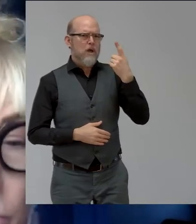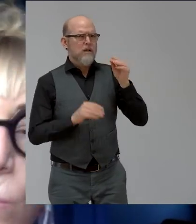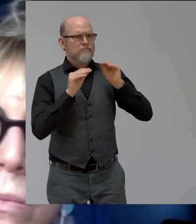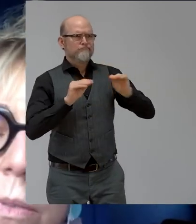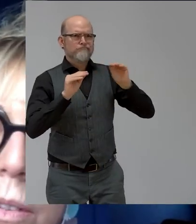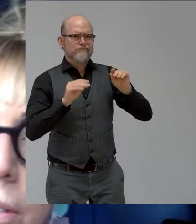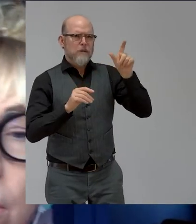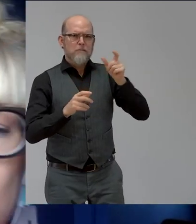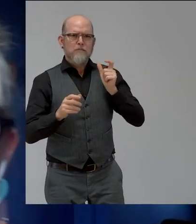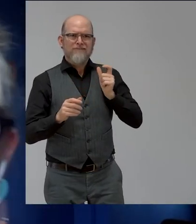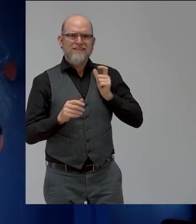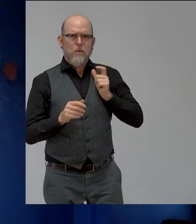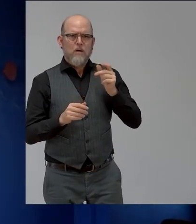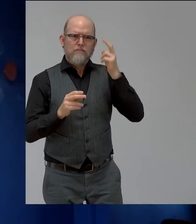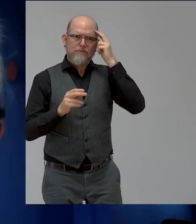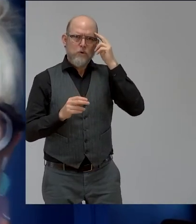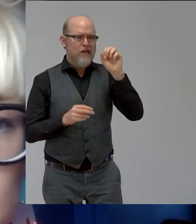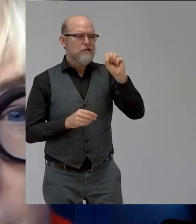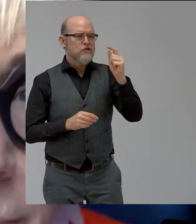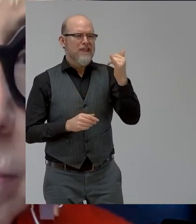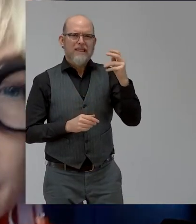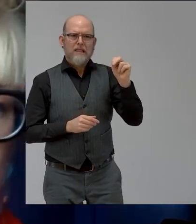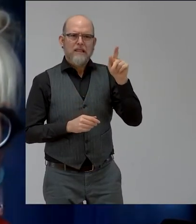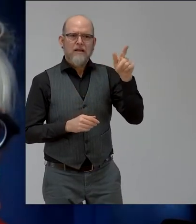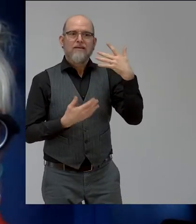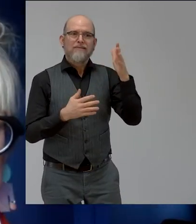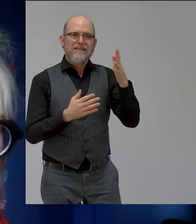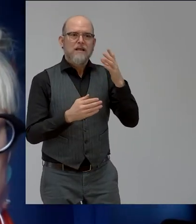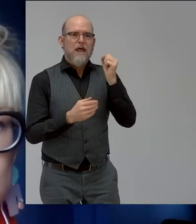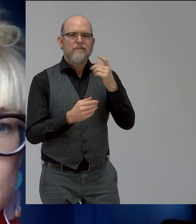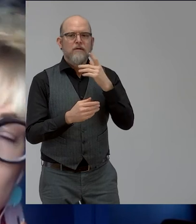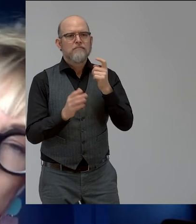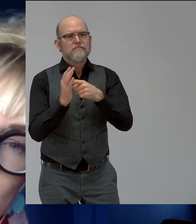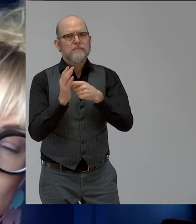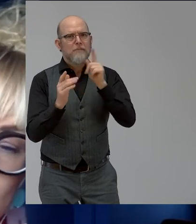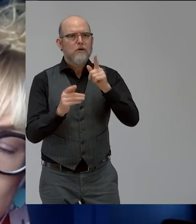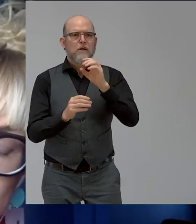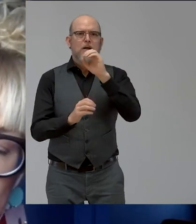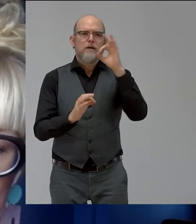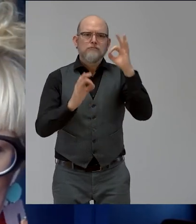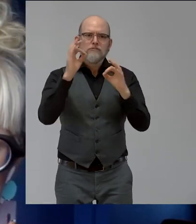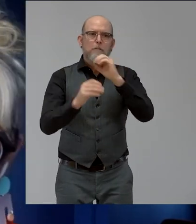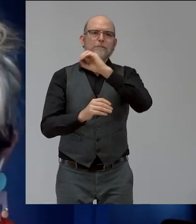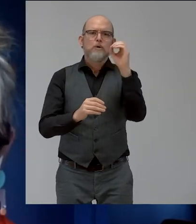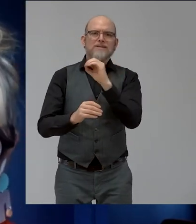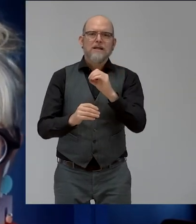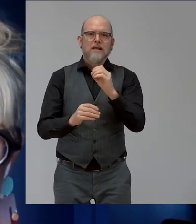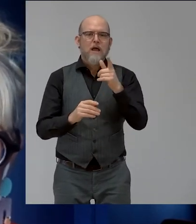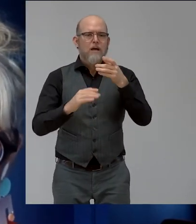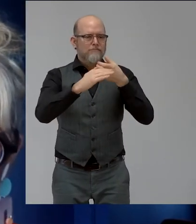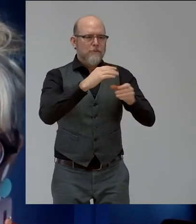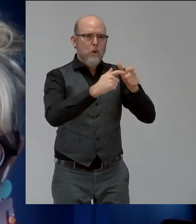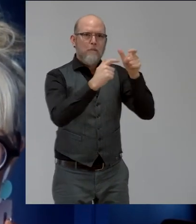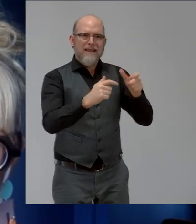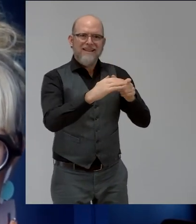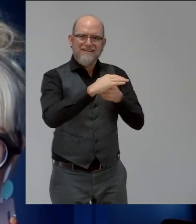quotas as a measure which has had a positive impact in Brazil. In Europe, quotas are sometimes regarded